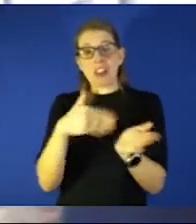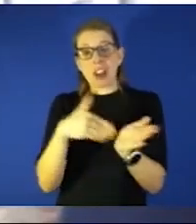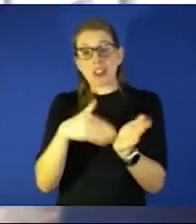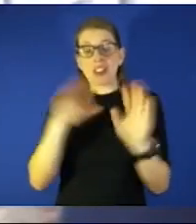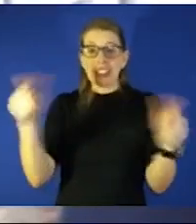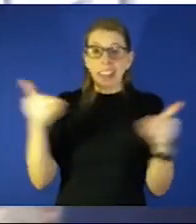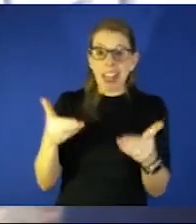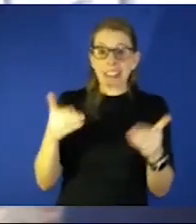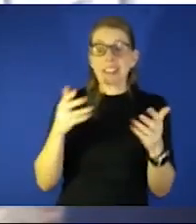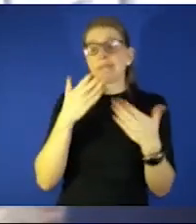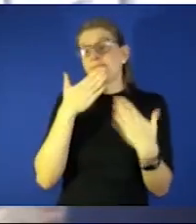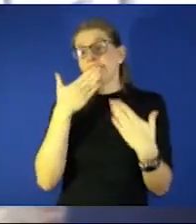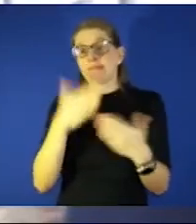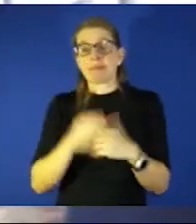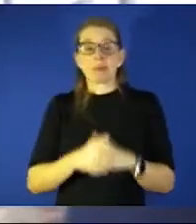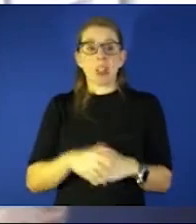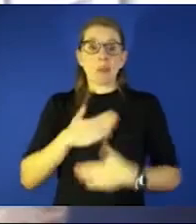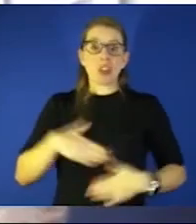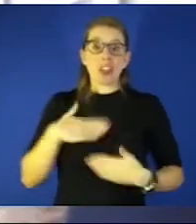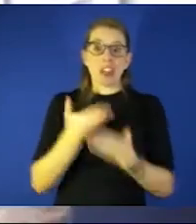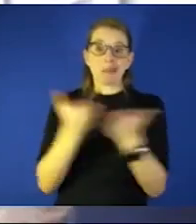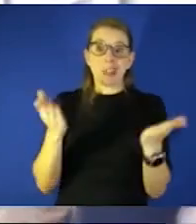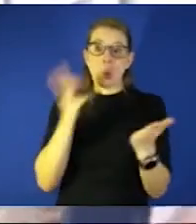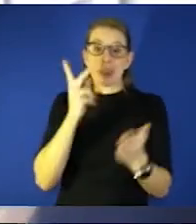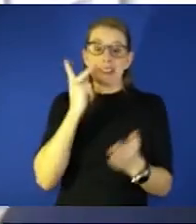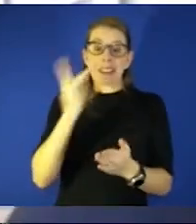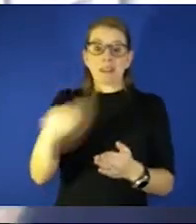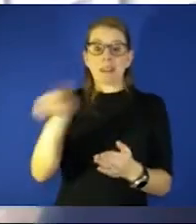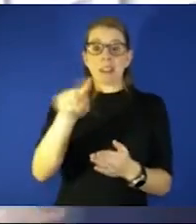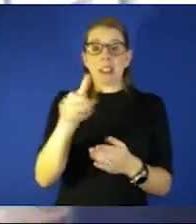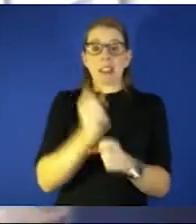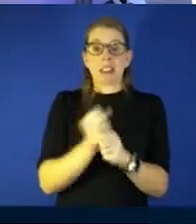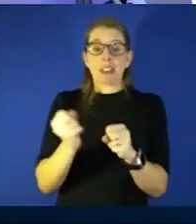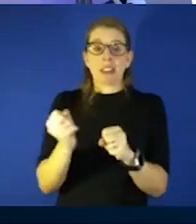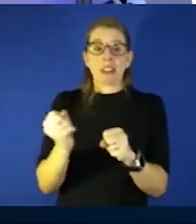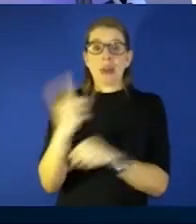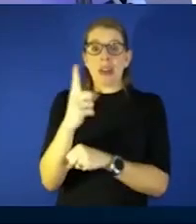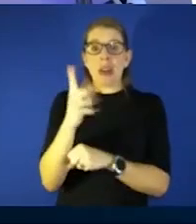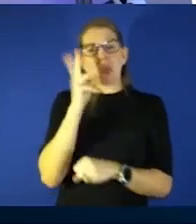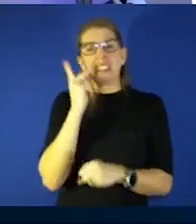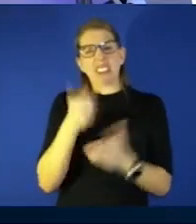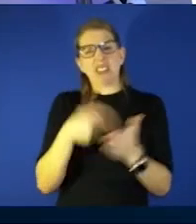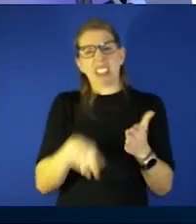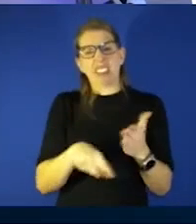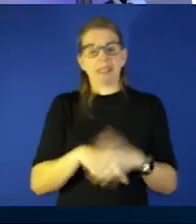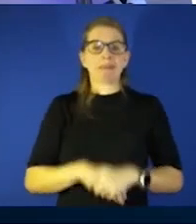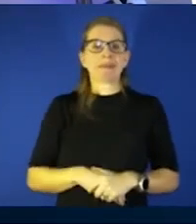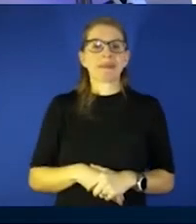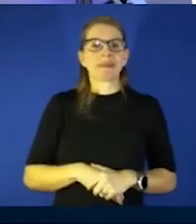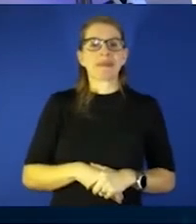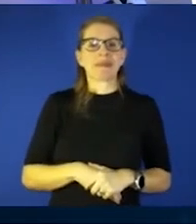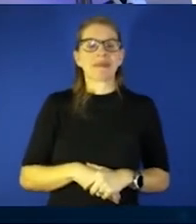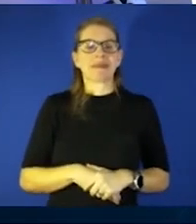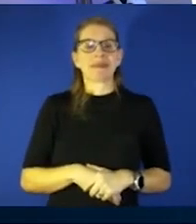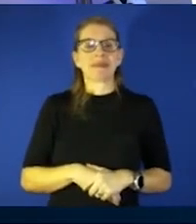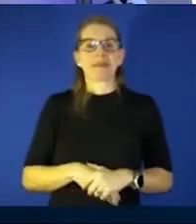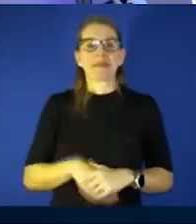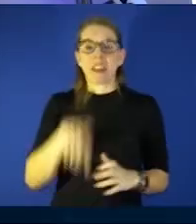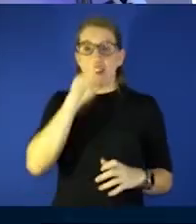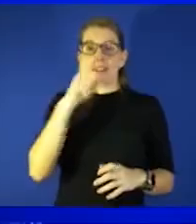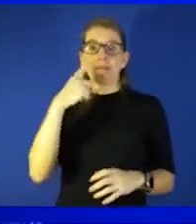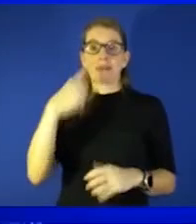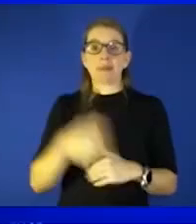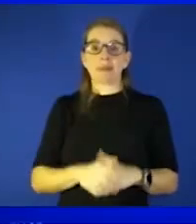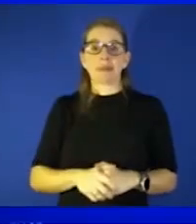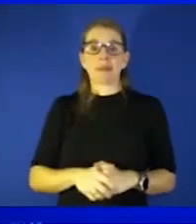appreciate you and we'll see you all in the new year and i'll see you next week though yes you will hawkeye yeah you know i would like to echo